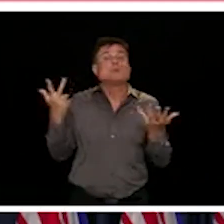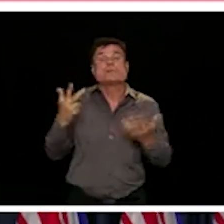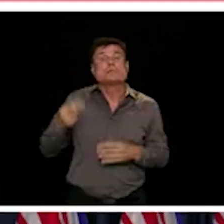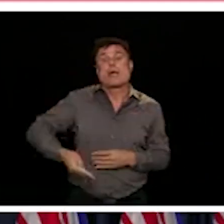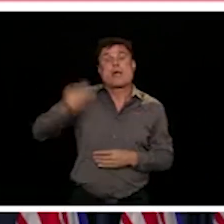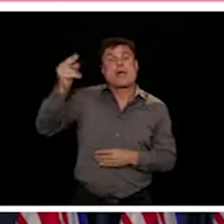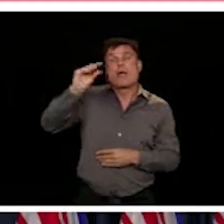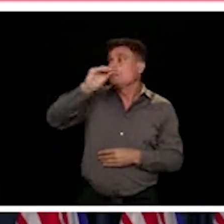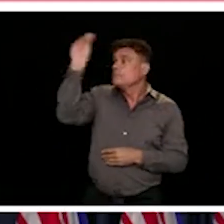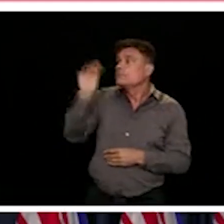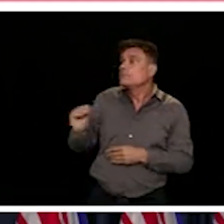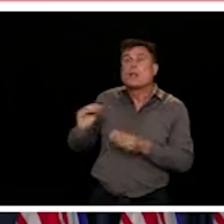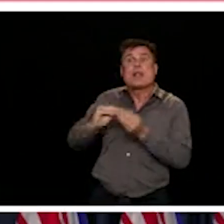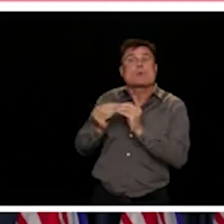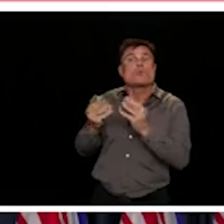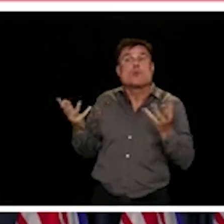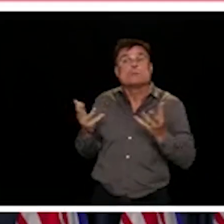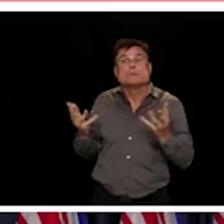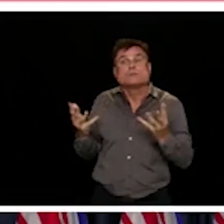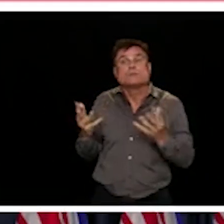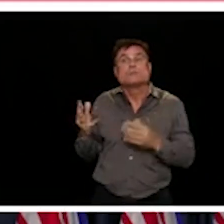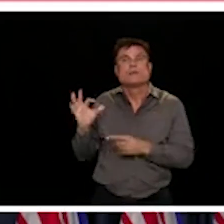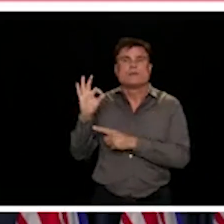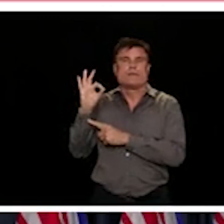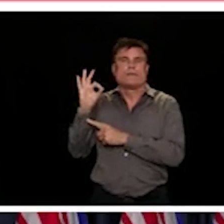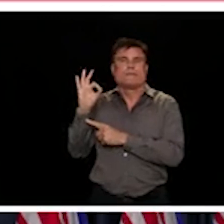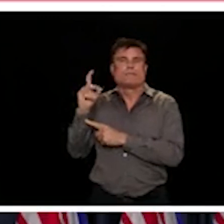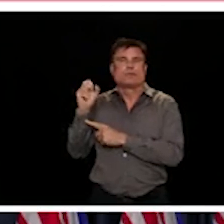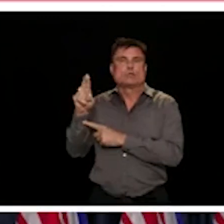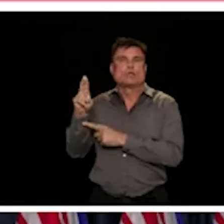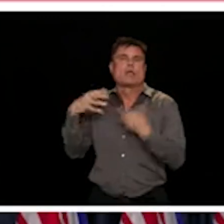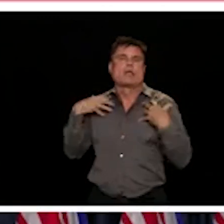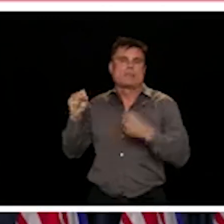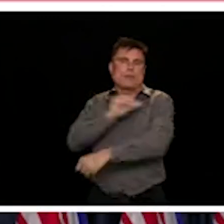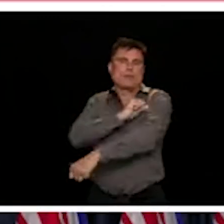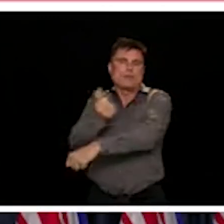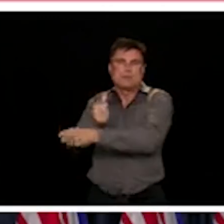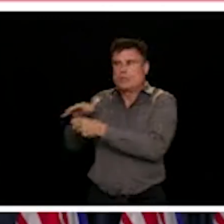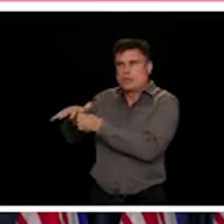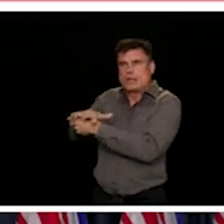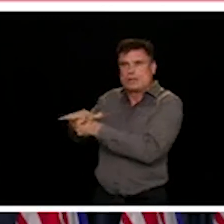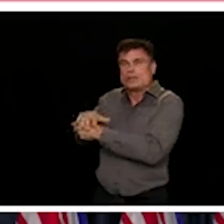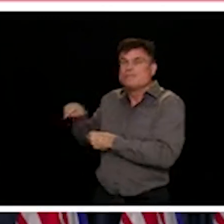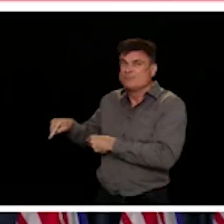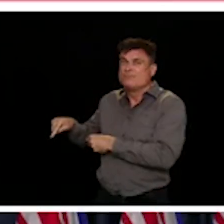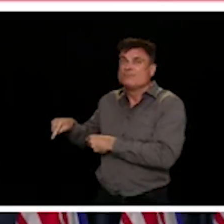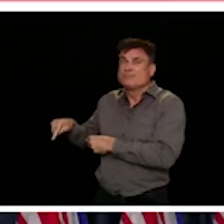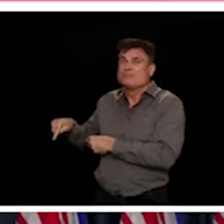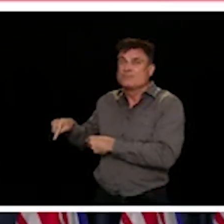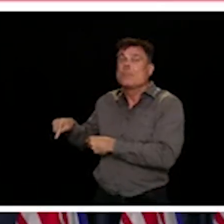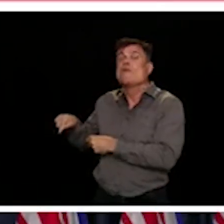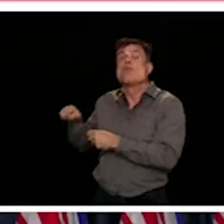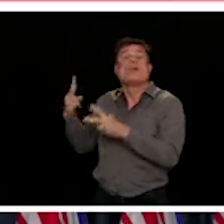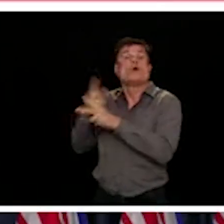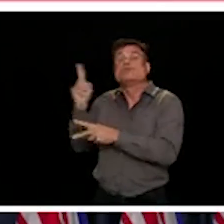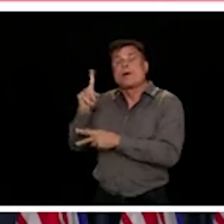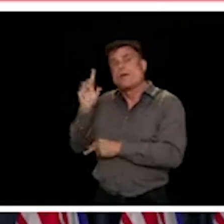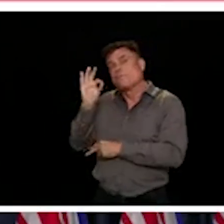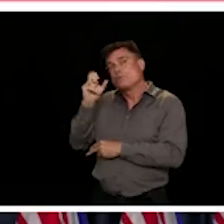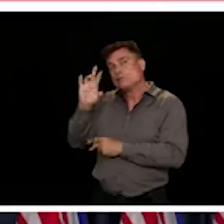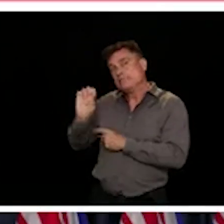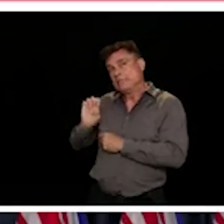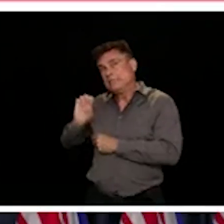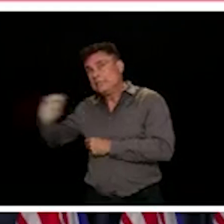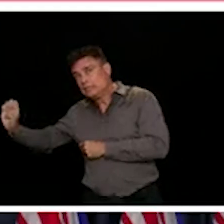in the Fraser Health region, particularly the Fraser East region, as well as Vancouver. But we have had a